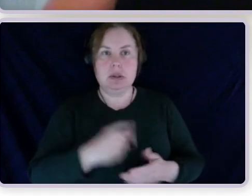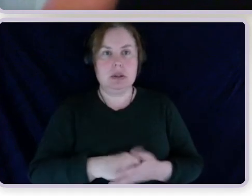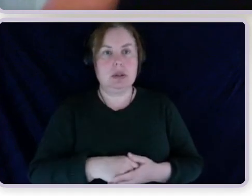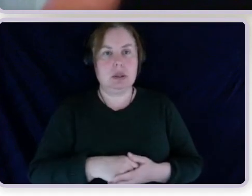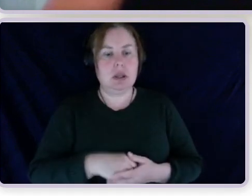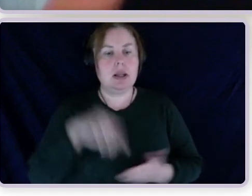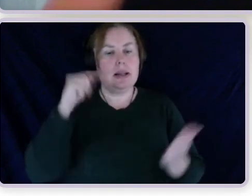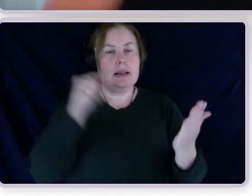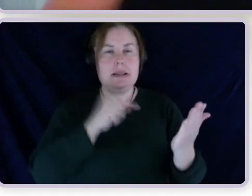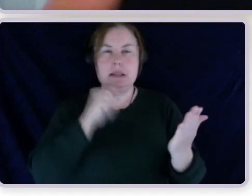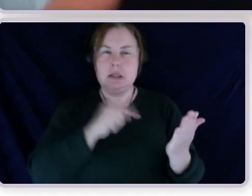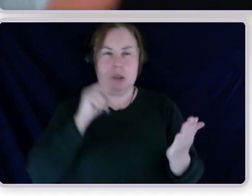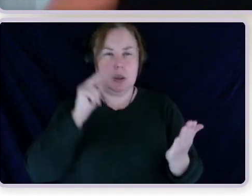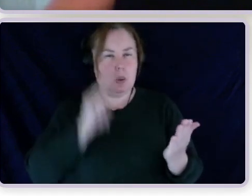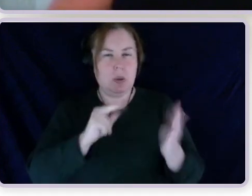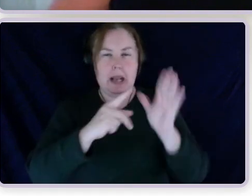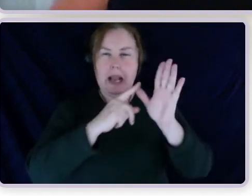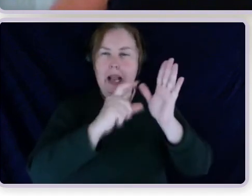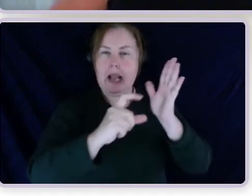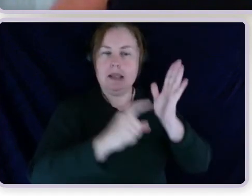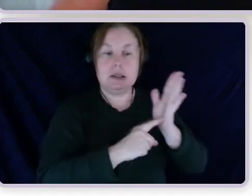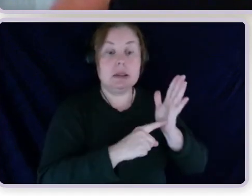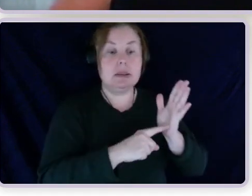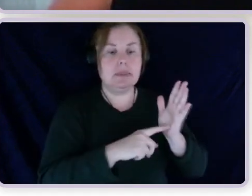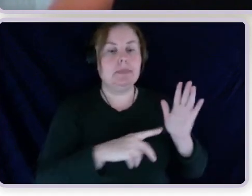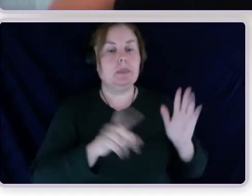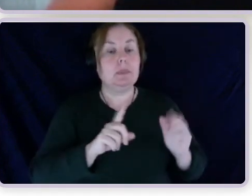any way of changing the Act to make the tables fairer?